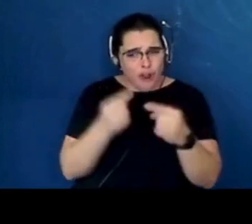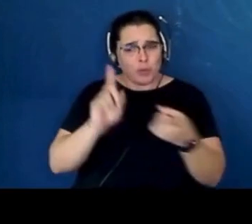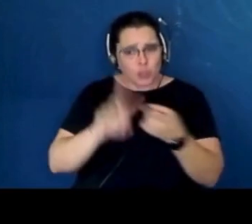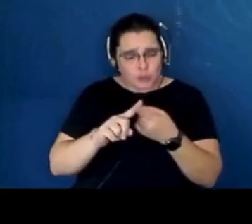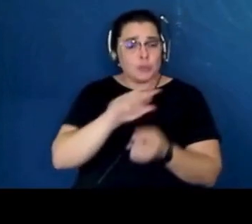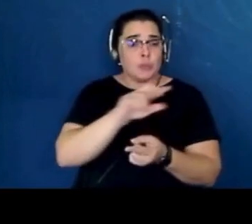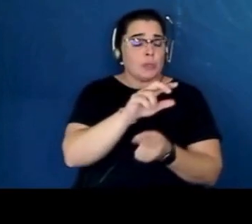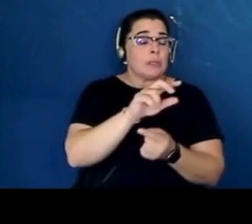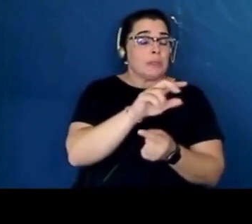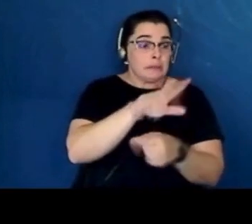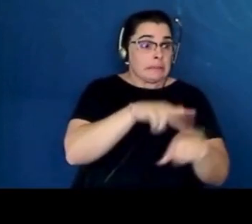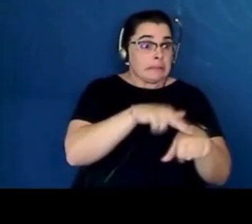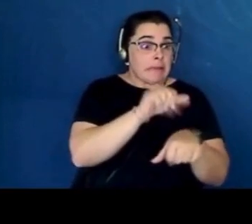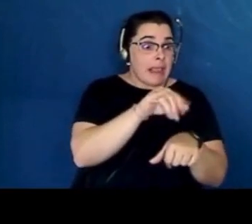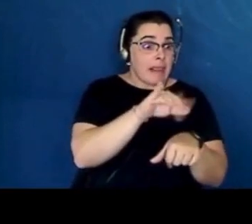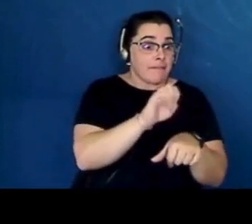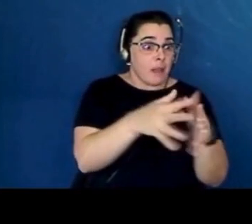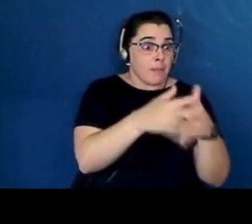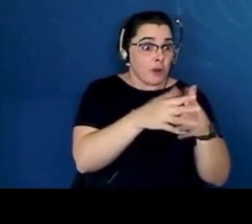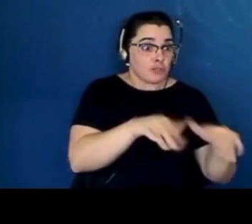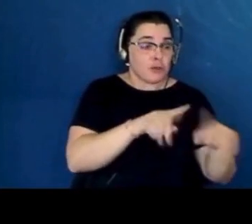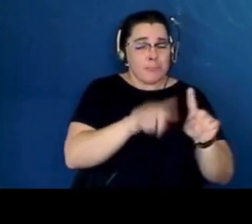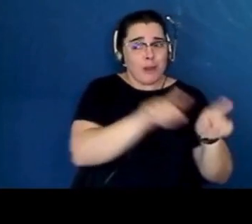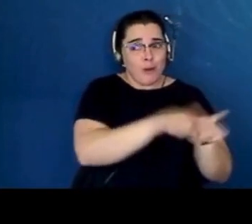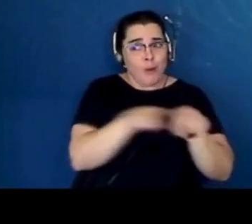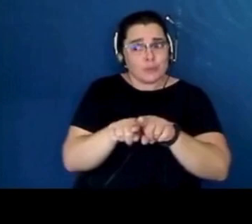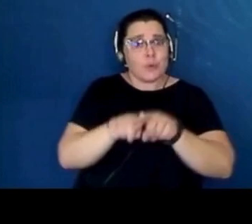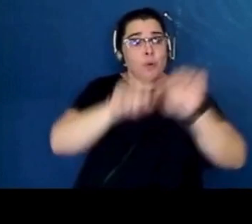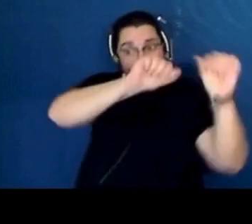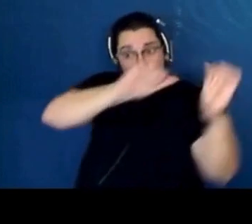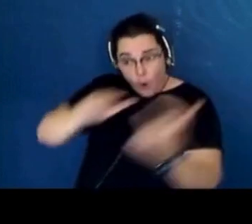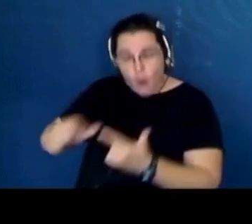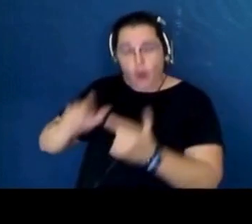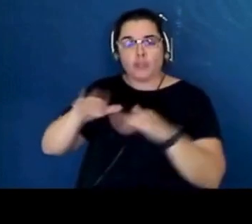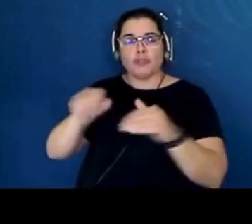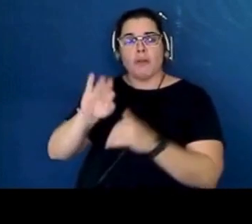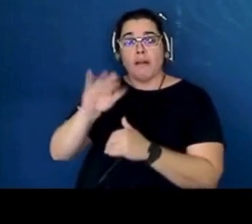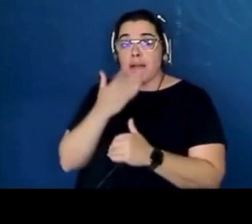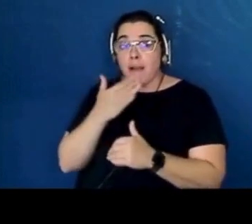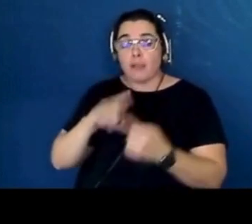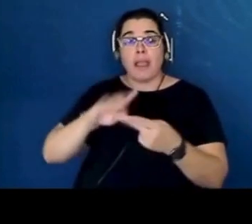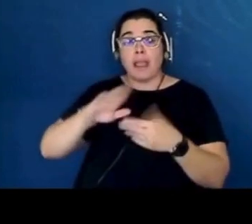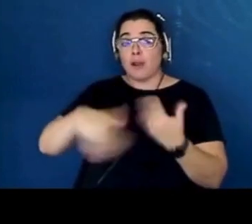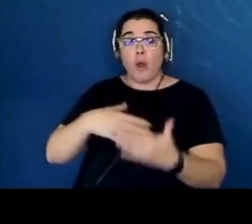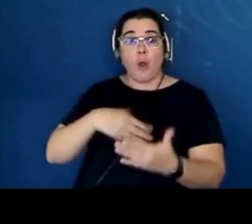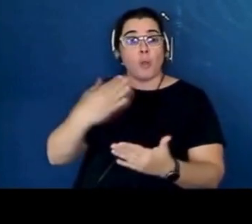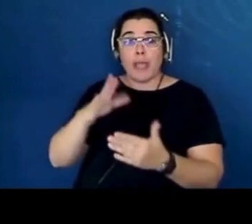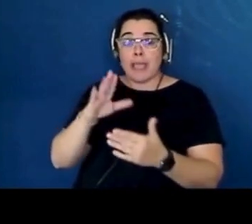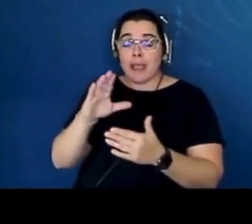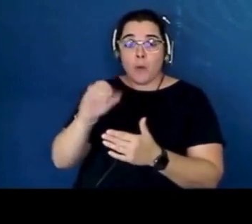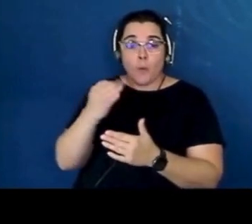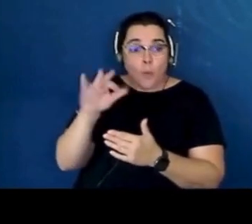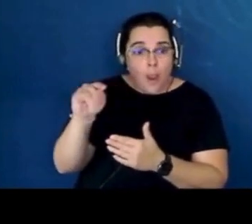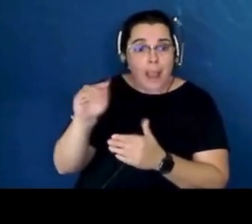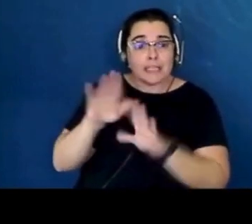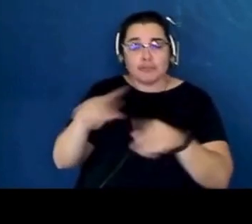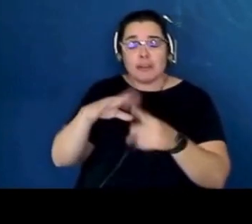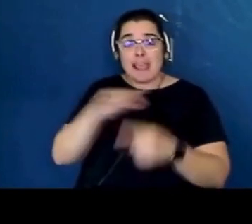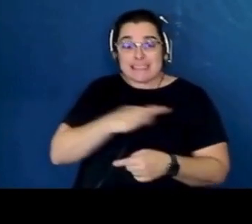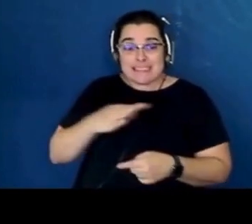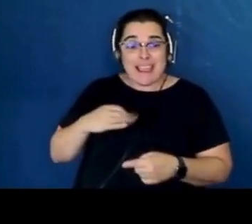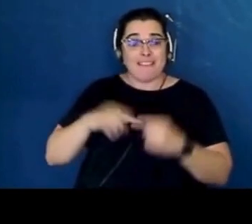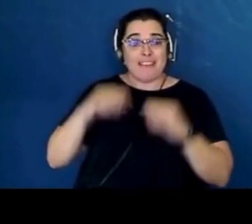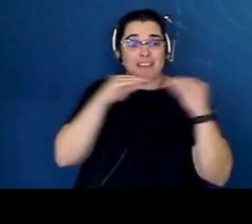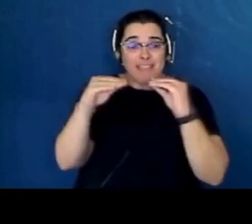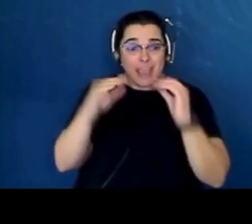American children, but actually all children of color and all white children, as well as the staff and faculty. That's what the